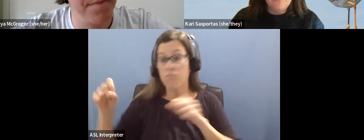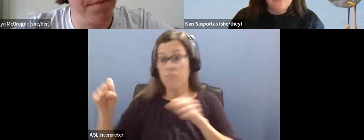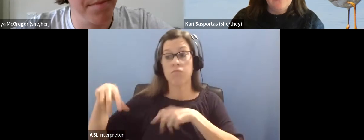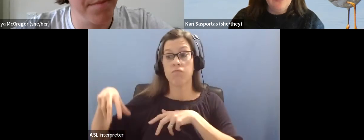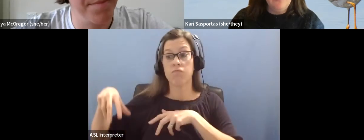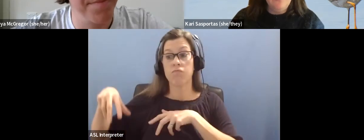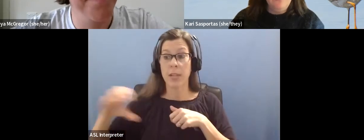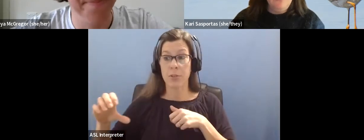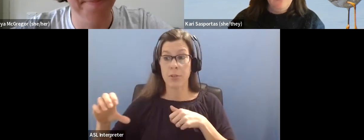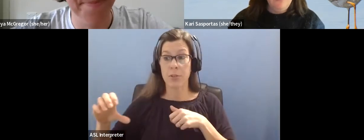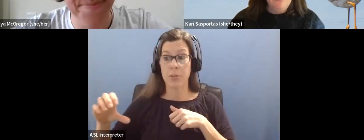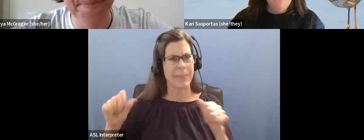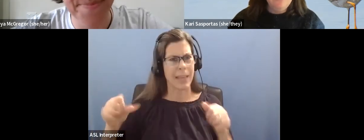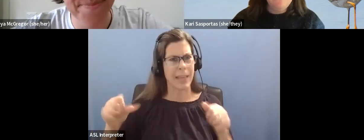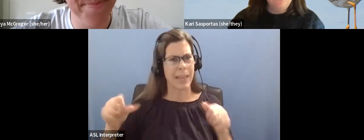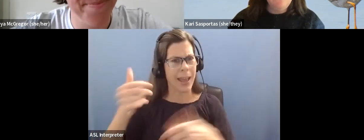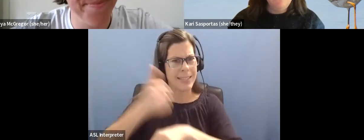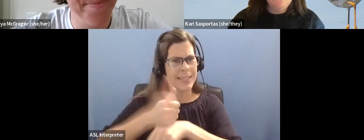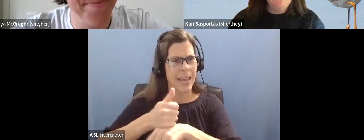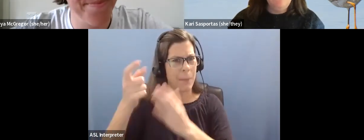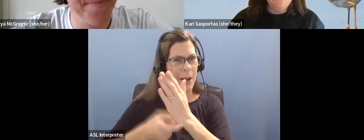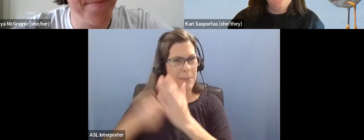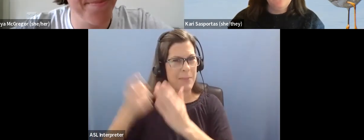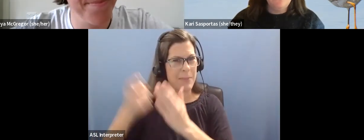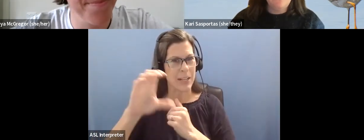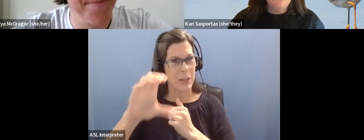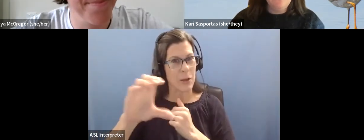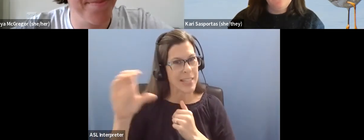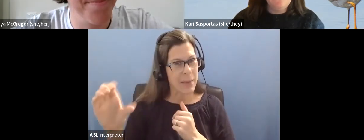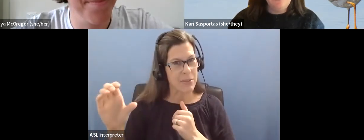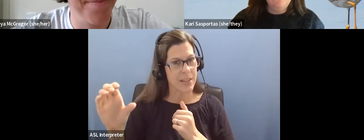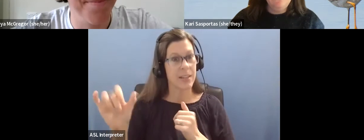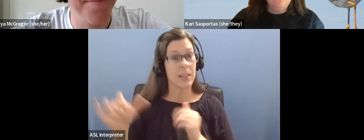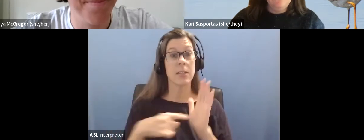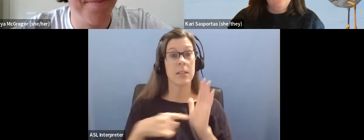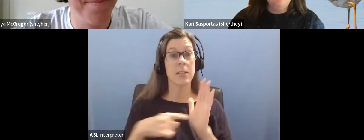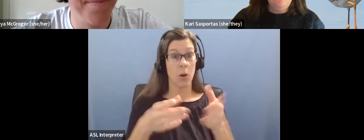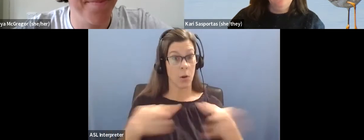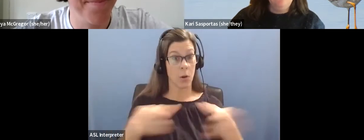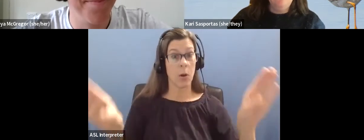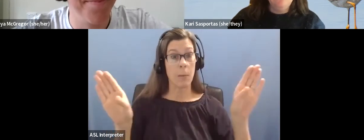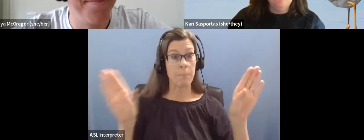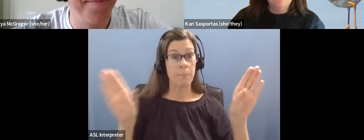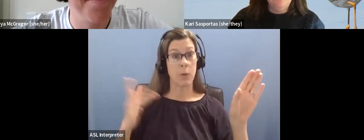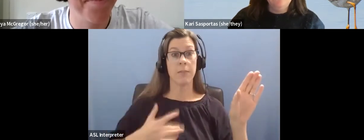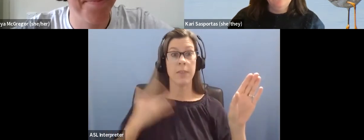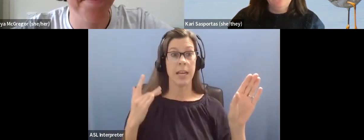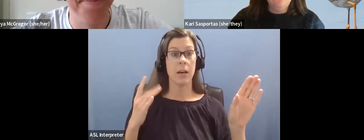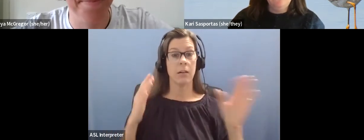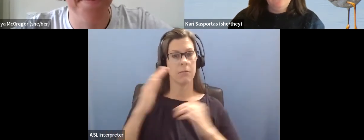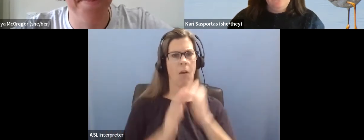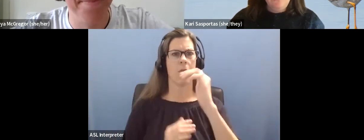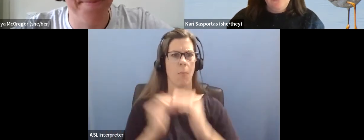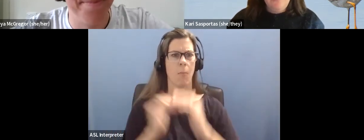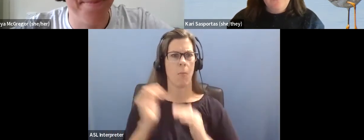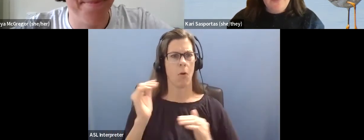closed captions available. Um, because that signifies to a broader audience that they're going to feel at home there, they're going to be included.